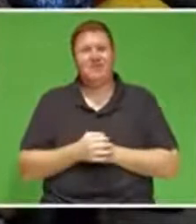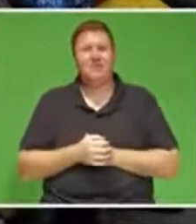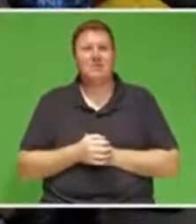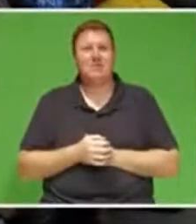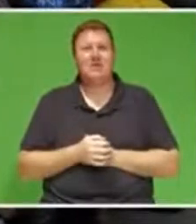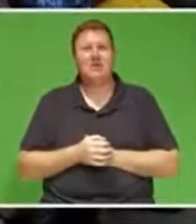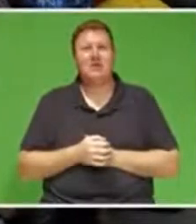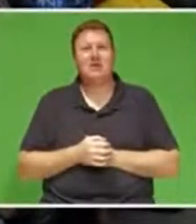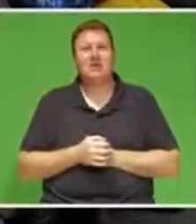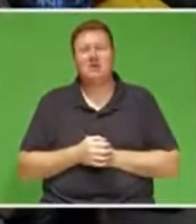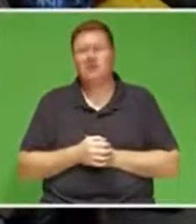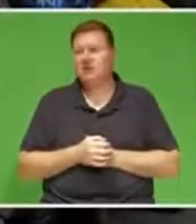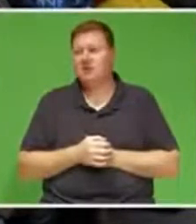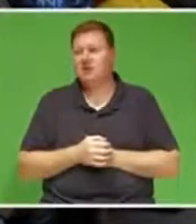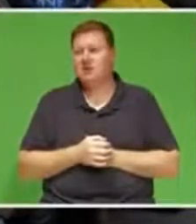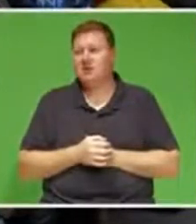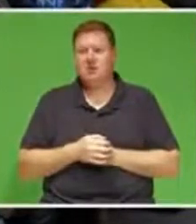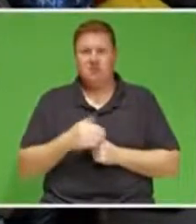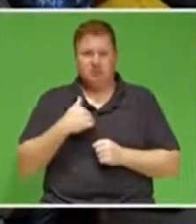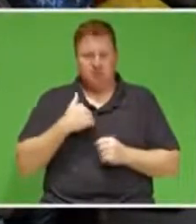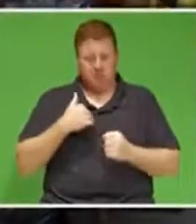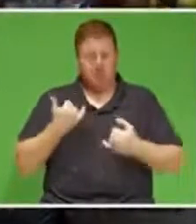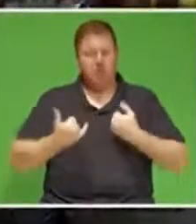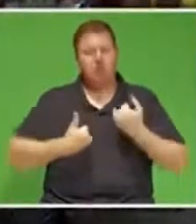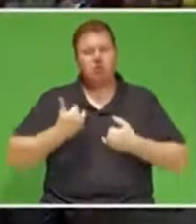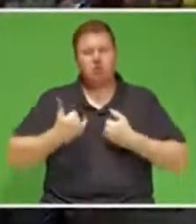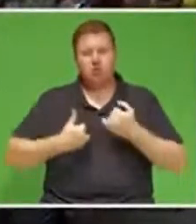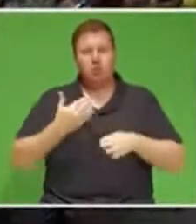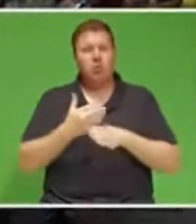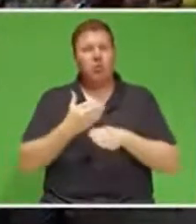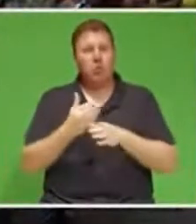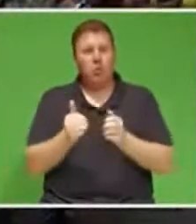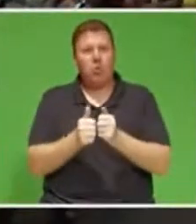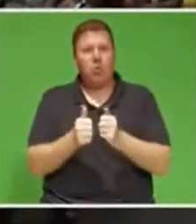I have really thoroughly enjoyed working with our premiers.